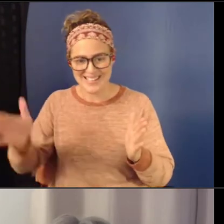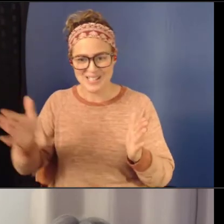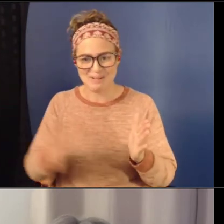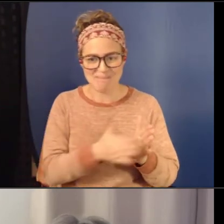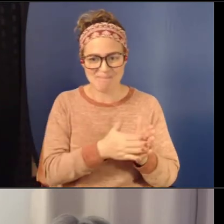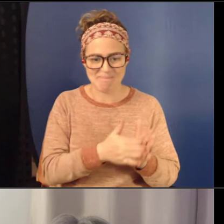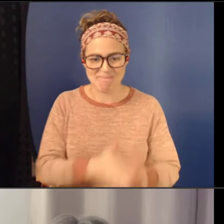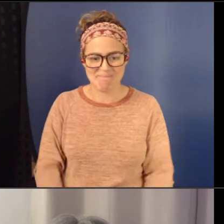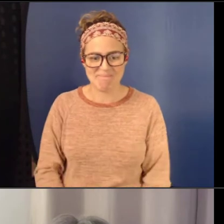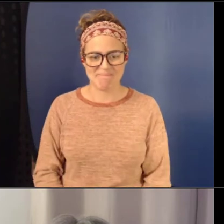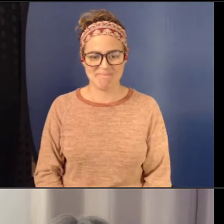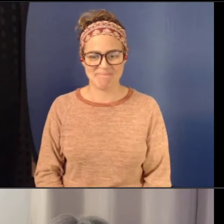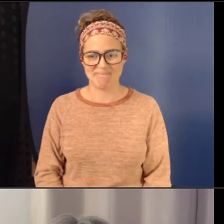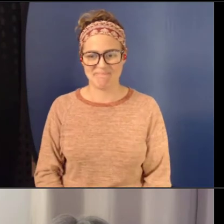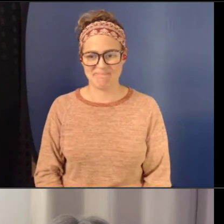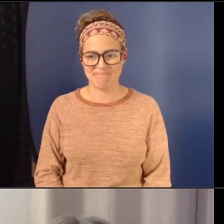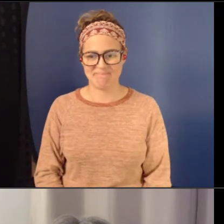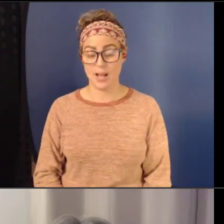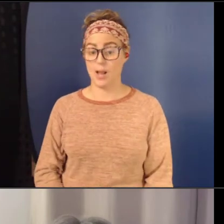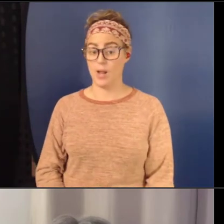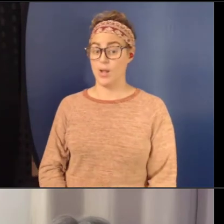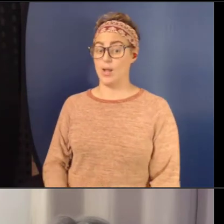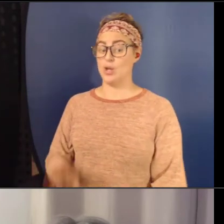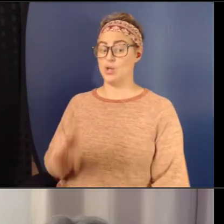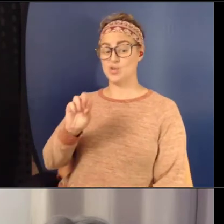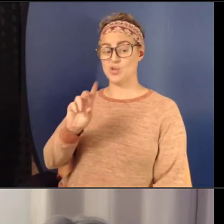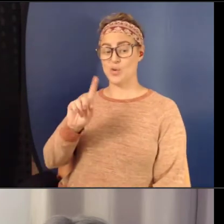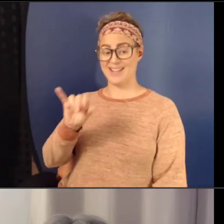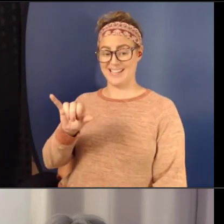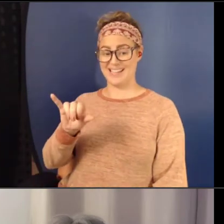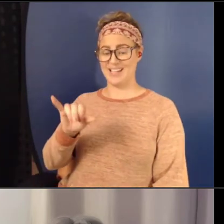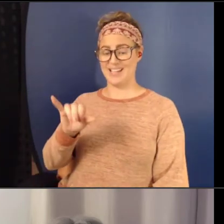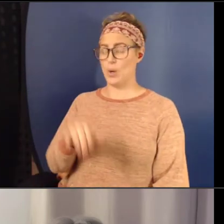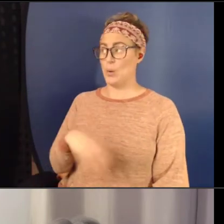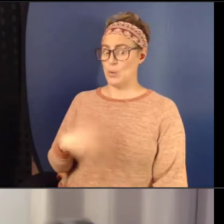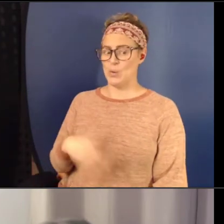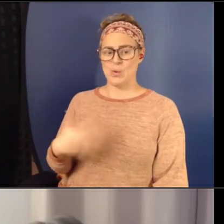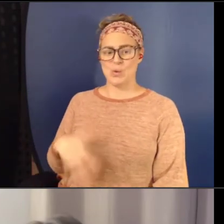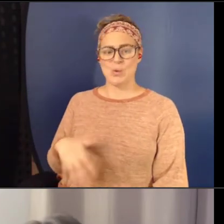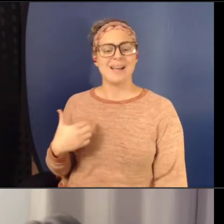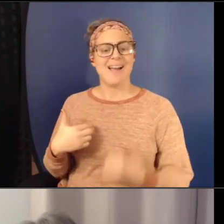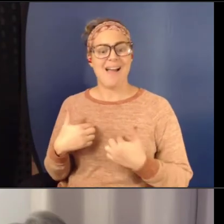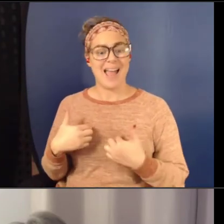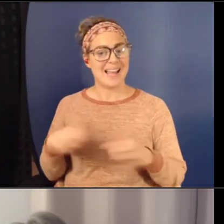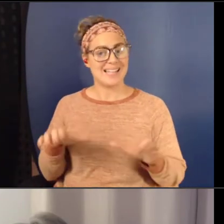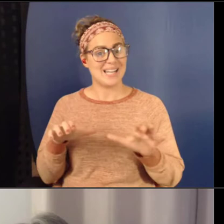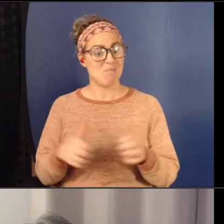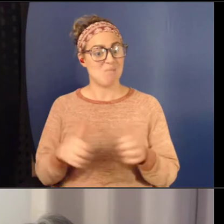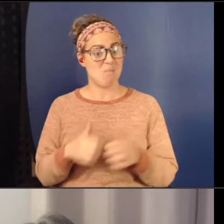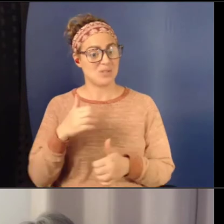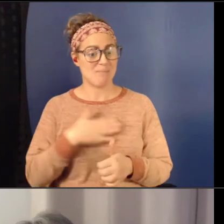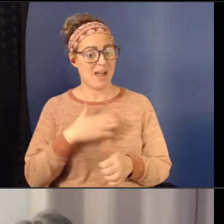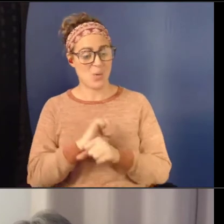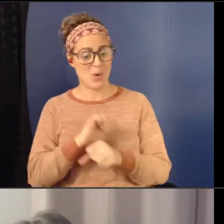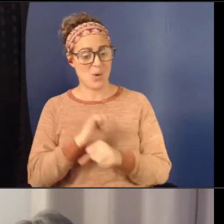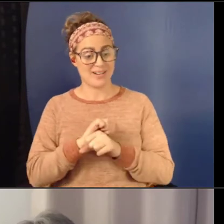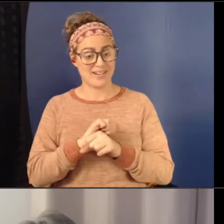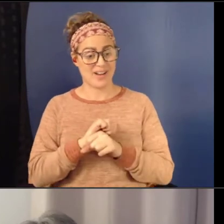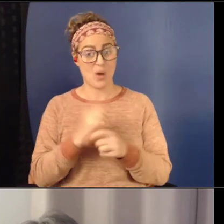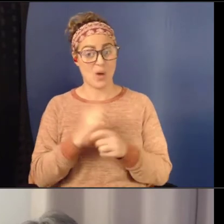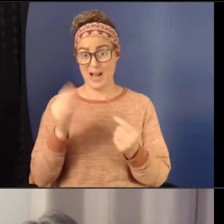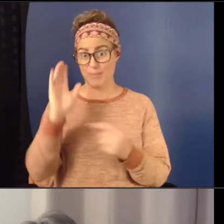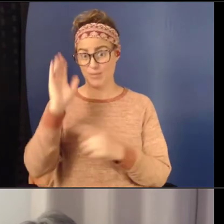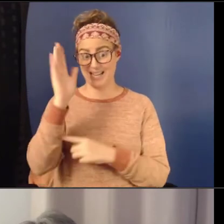Oh, okay. So I did most of my work that I presented here in the state of Illinois. And